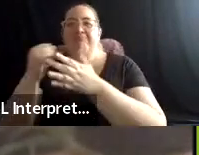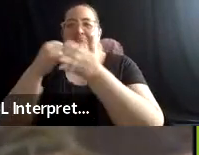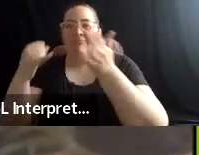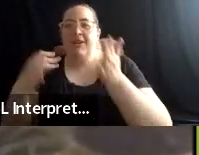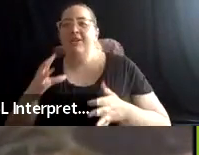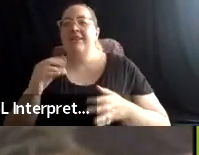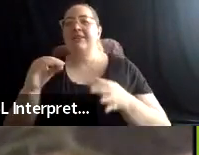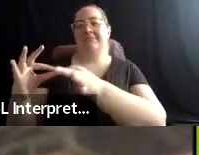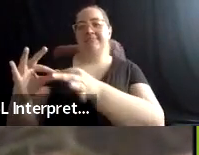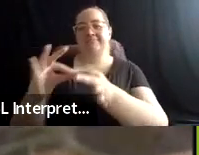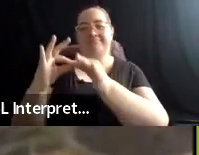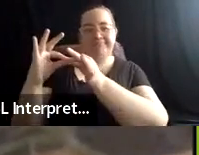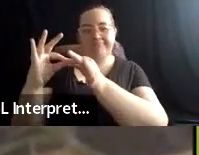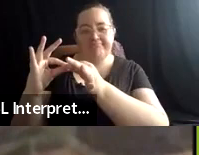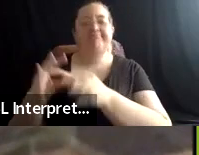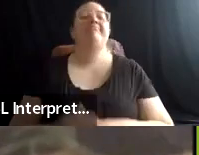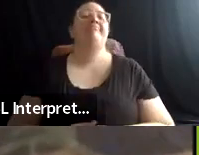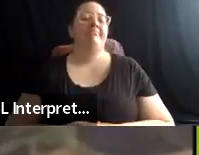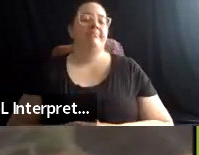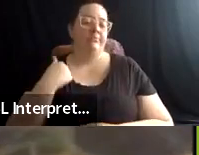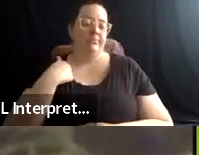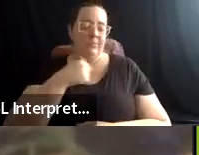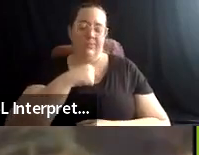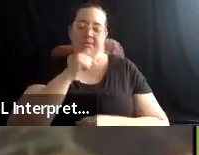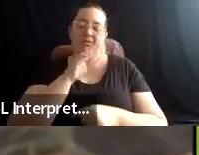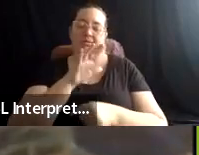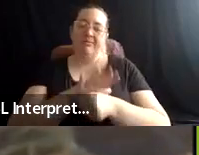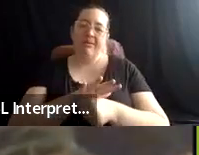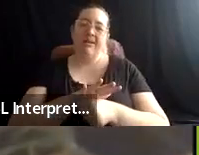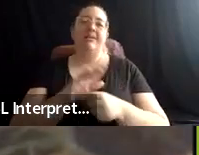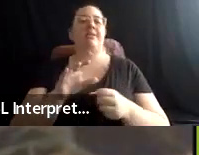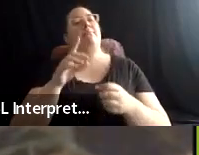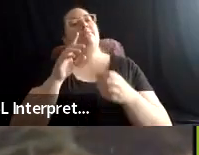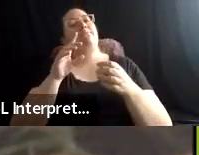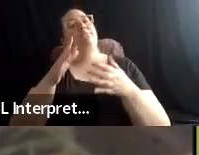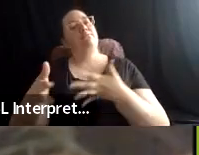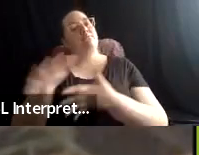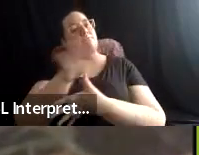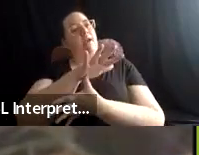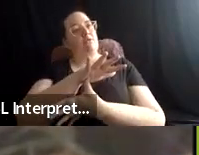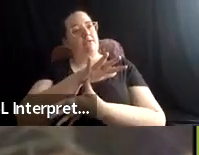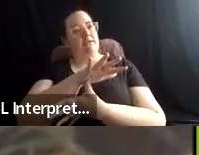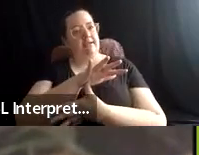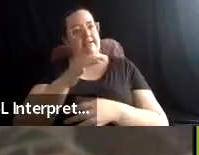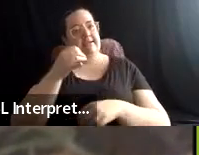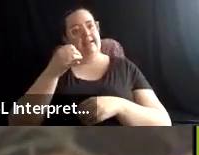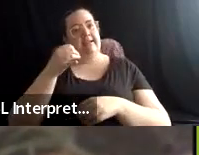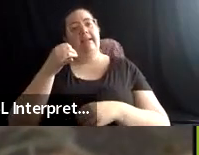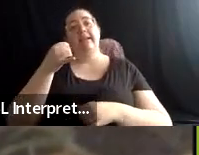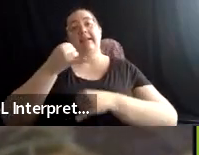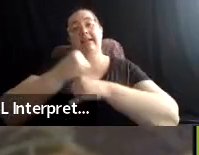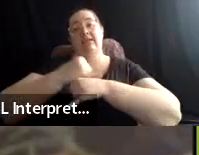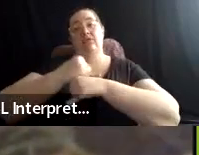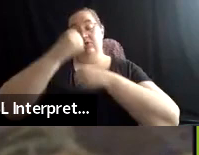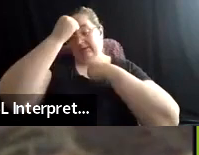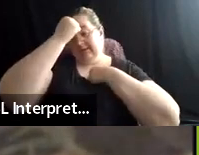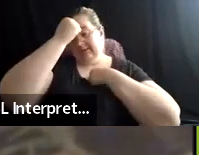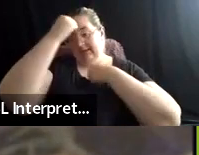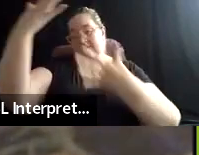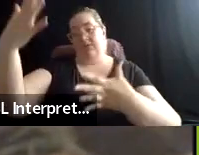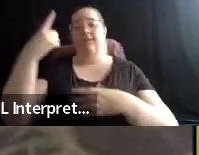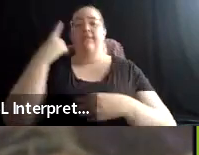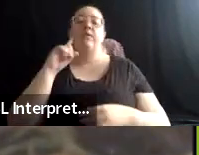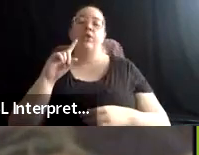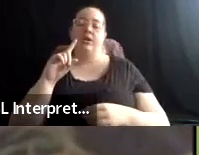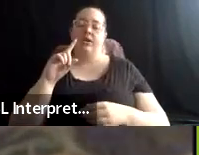We are committed to prioritizing the work of institutional decolonization in the contemporary performing arts field and